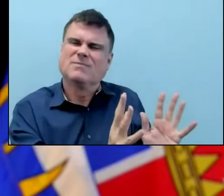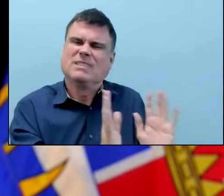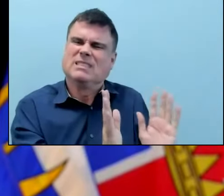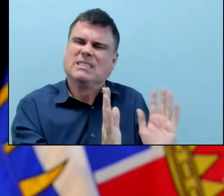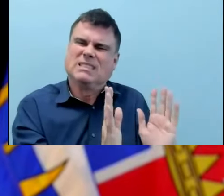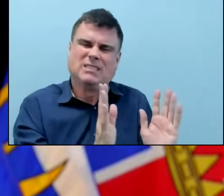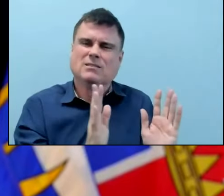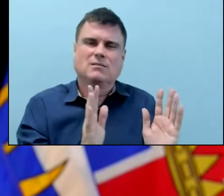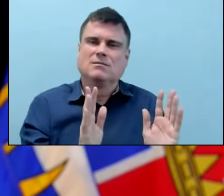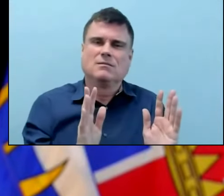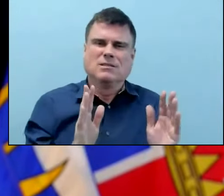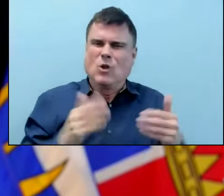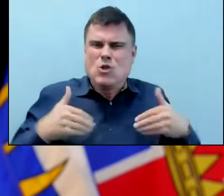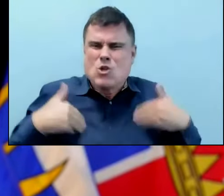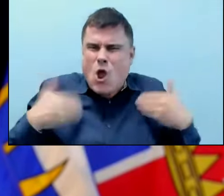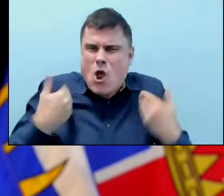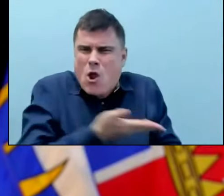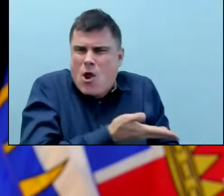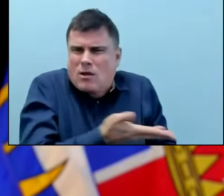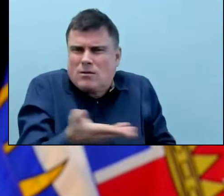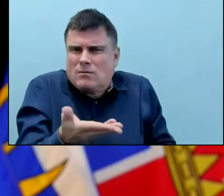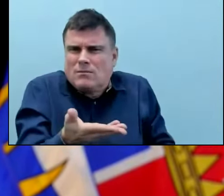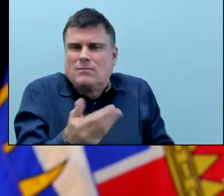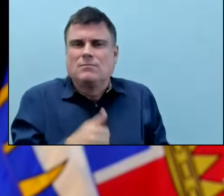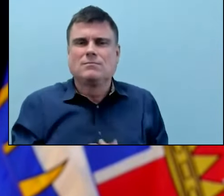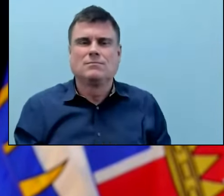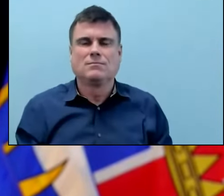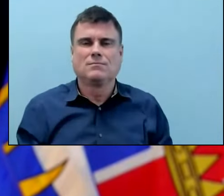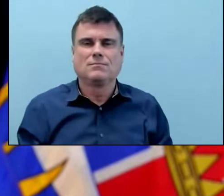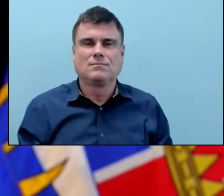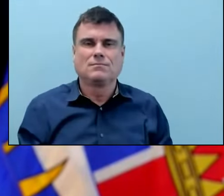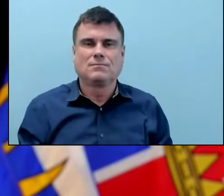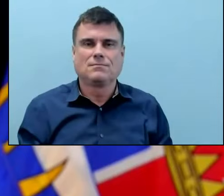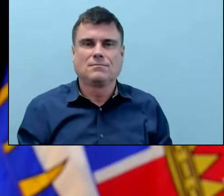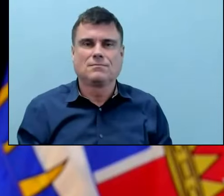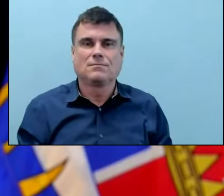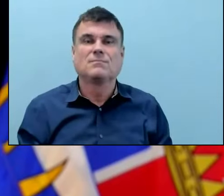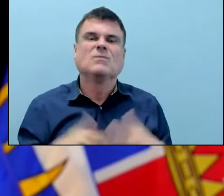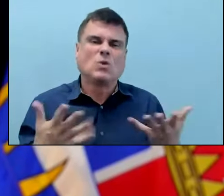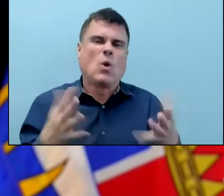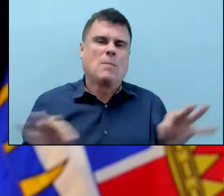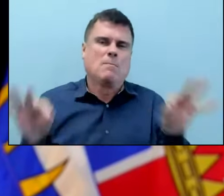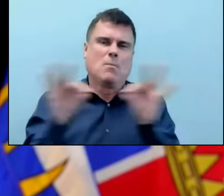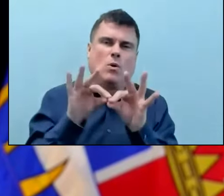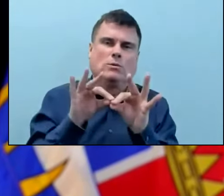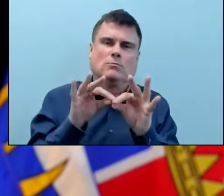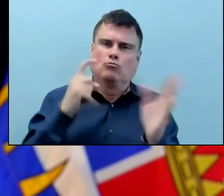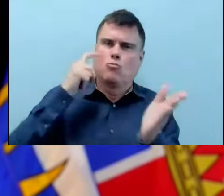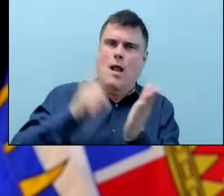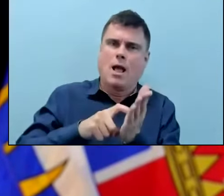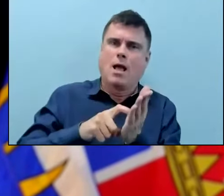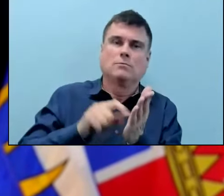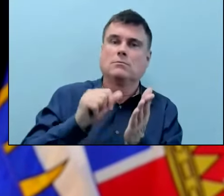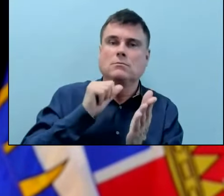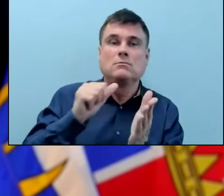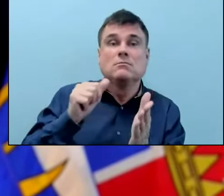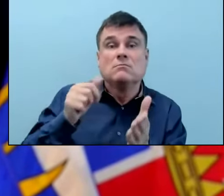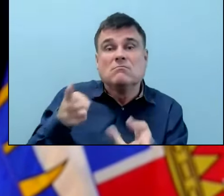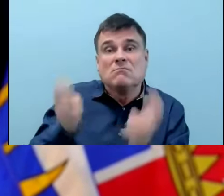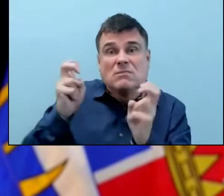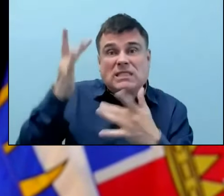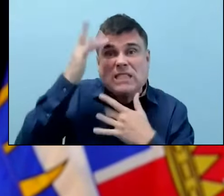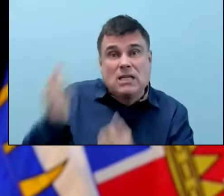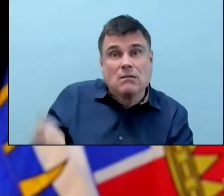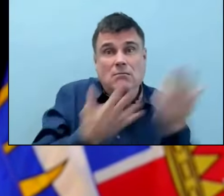important for us to know. I do think it is important as well to recognize that prevention of infection